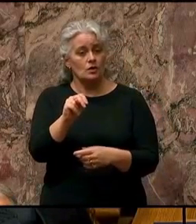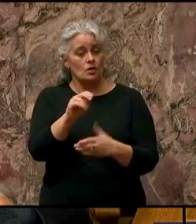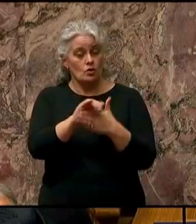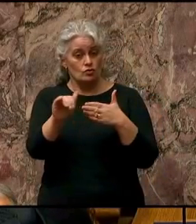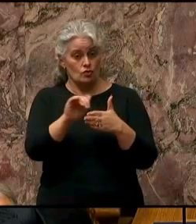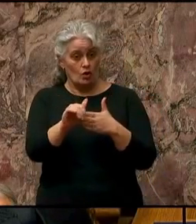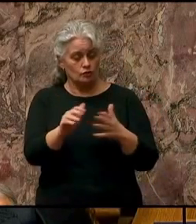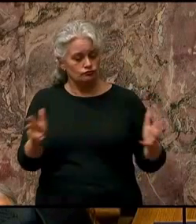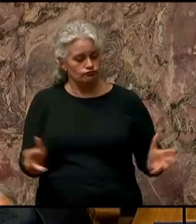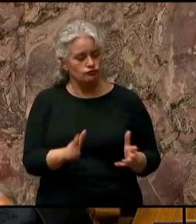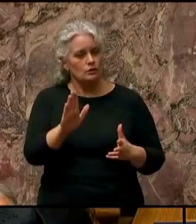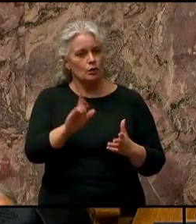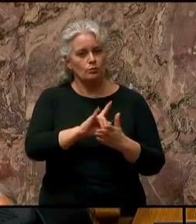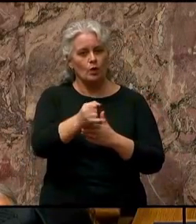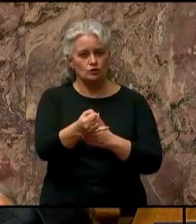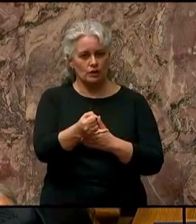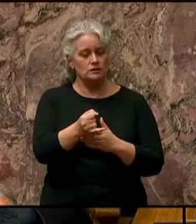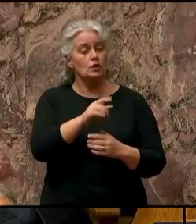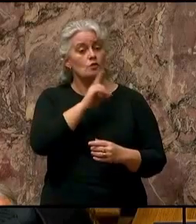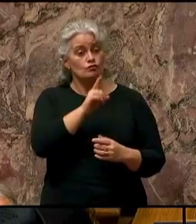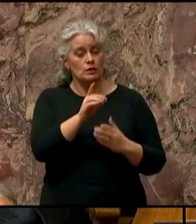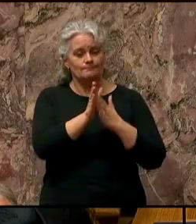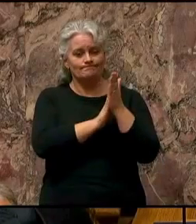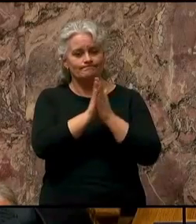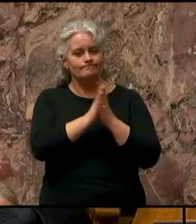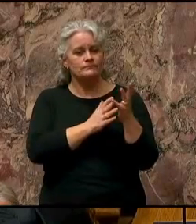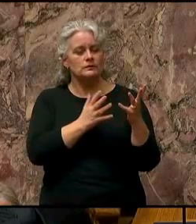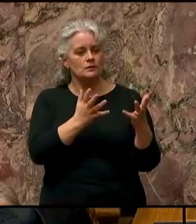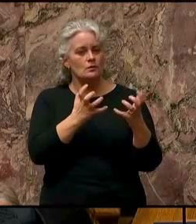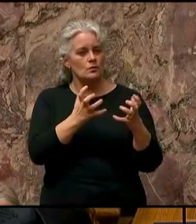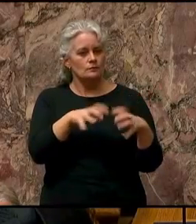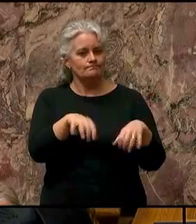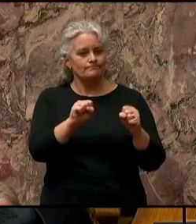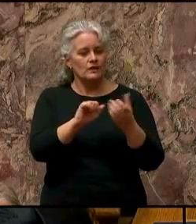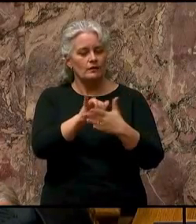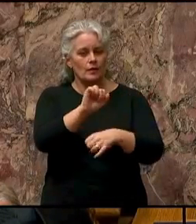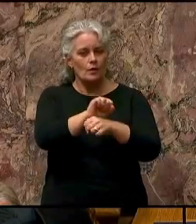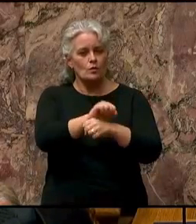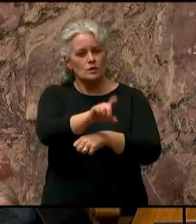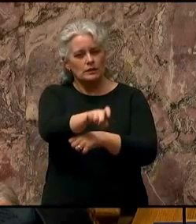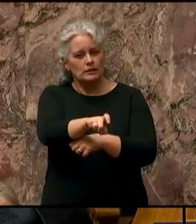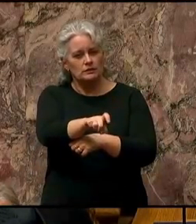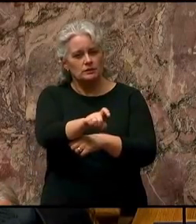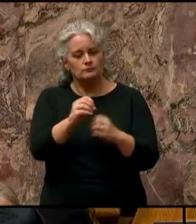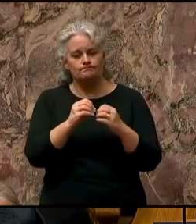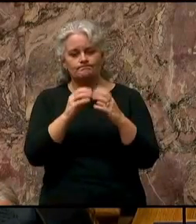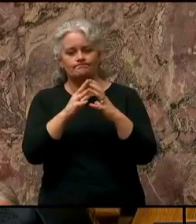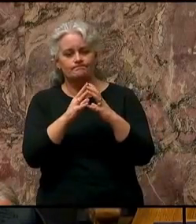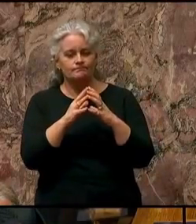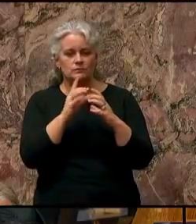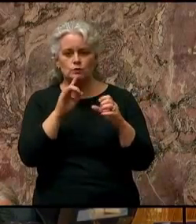projects, and they continue to undertake the work necessary to bring these projects to life.